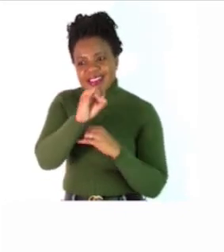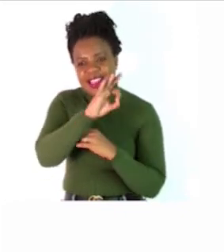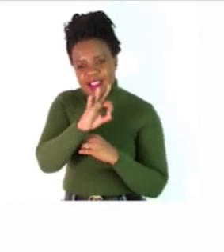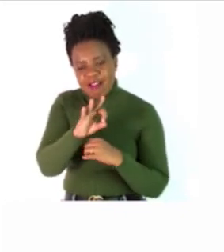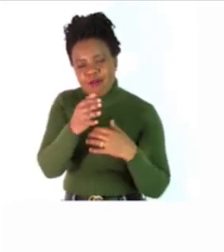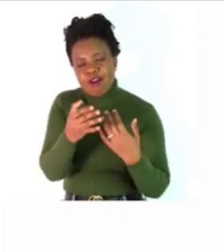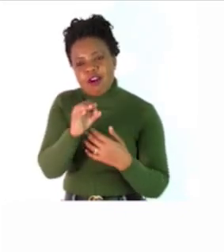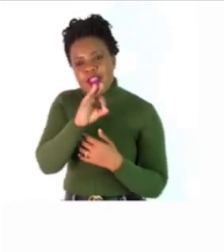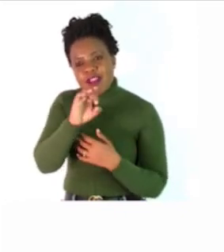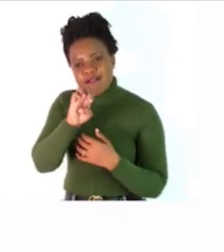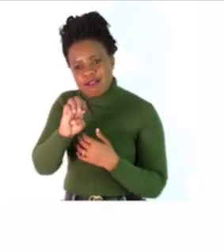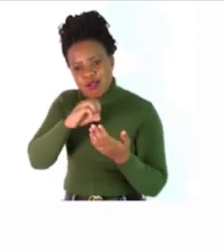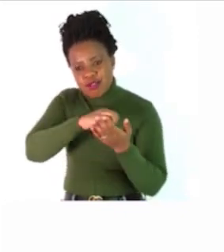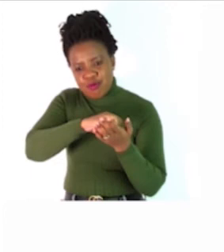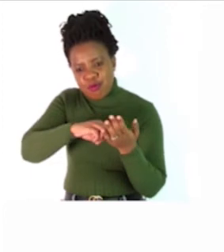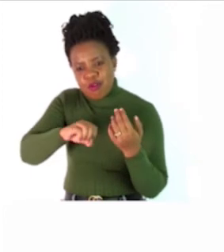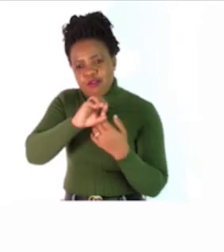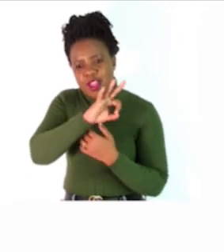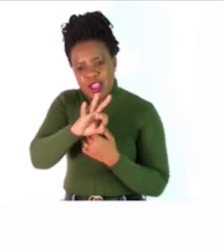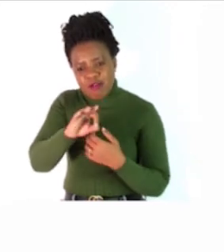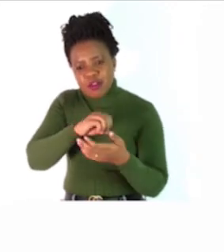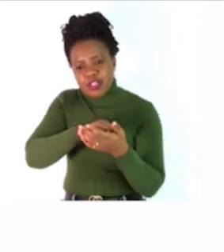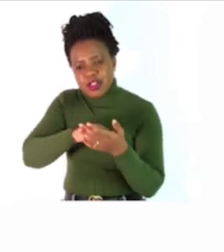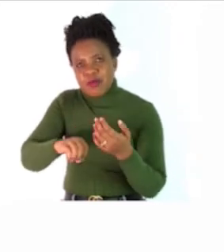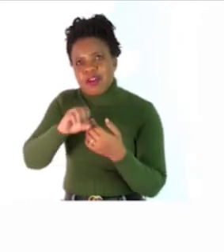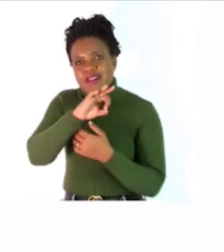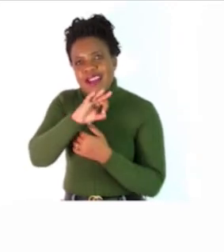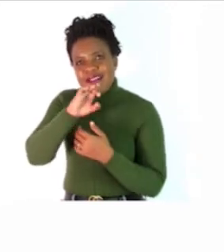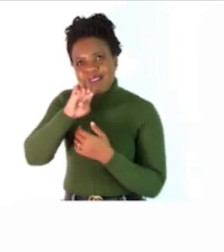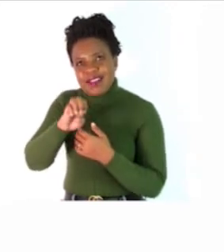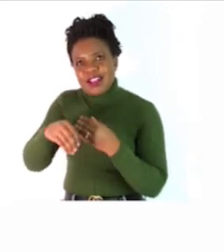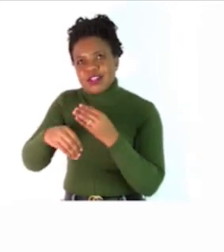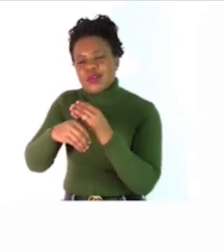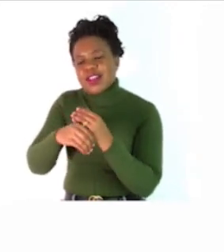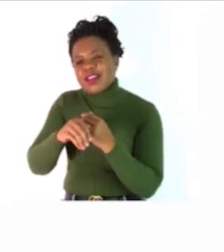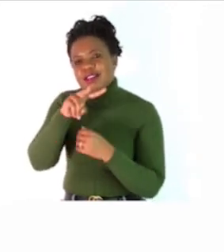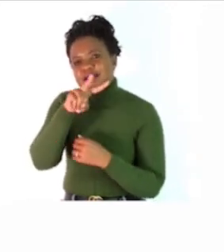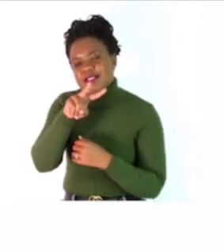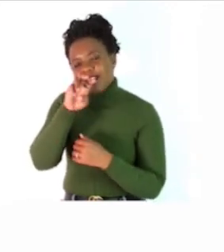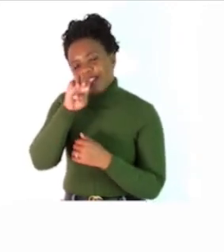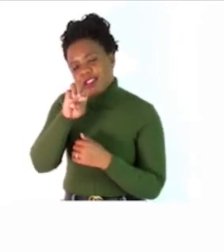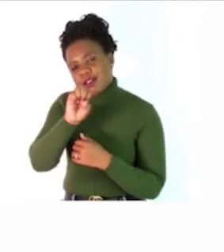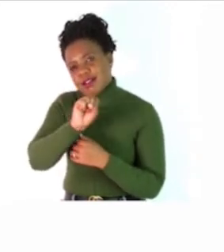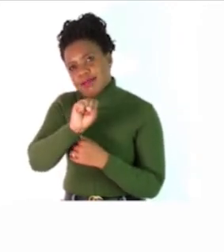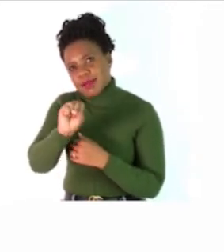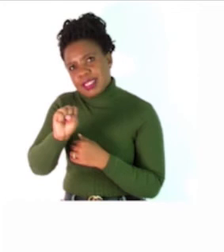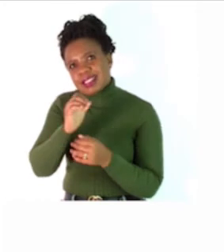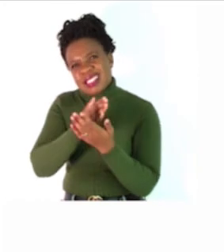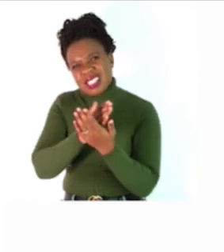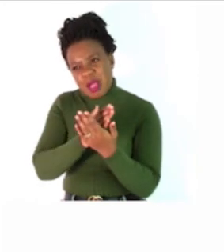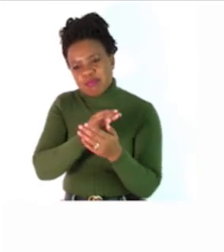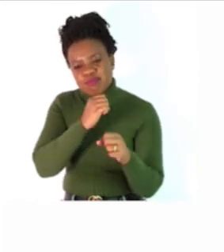v e s remember that's not always ending f get v e s